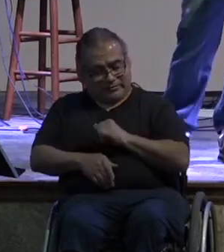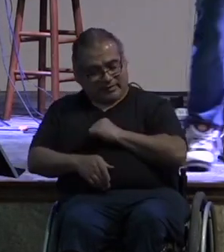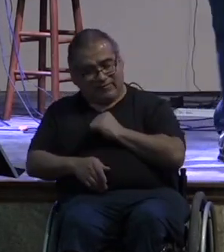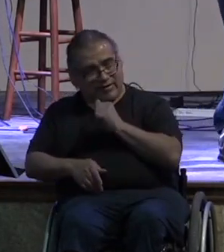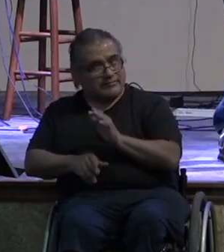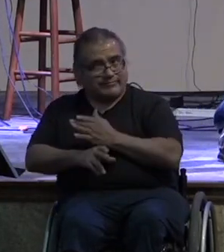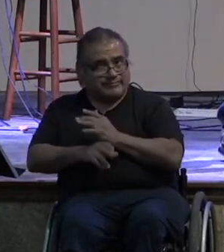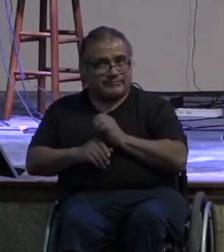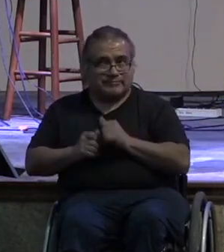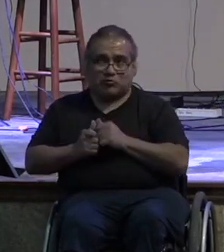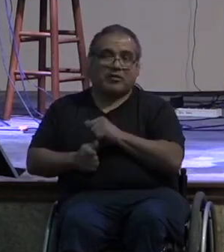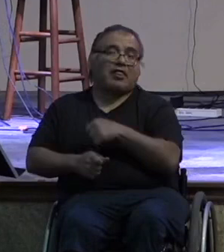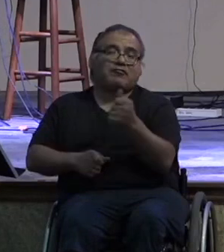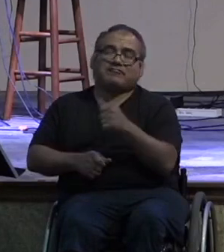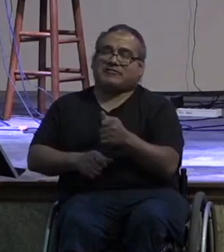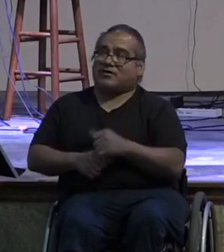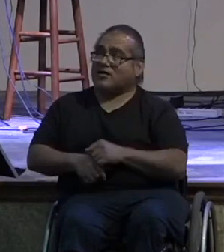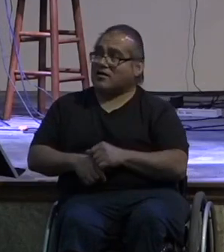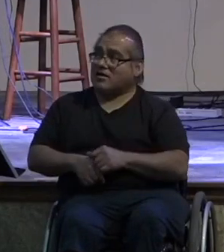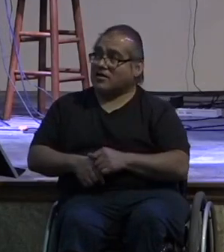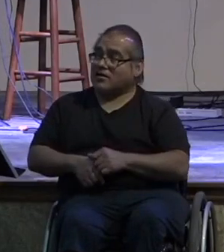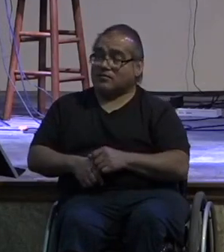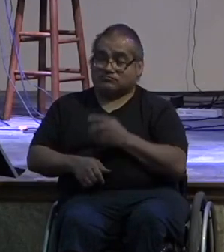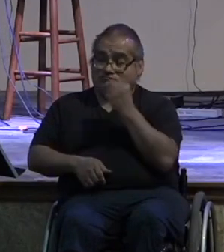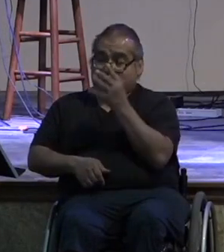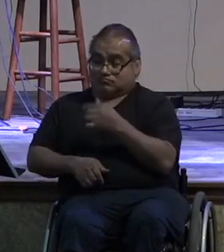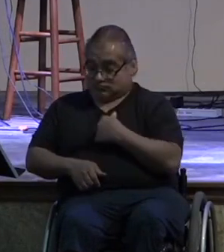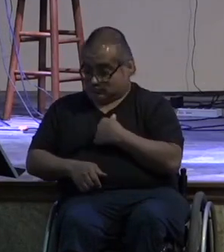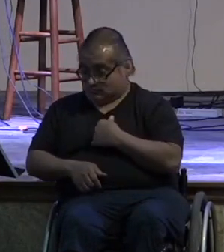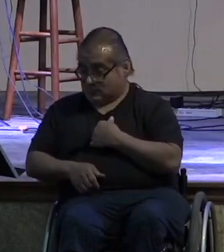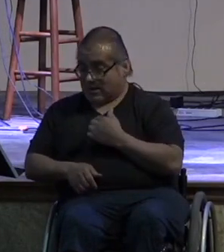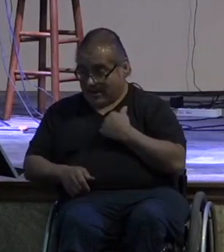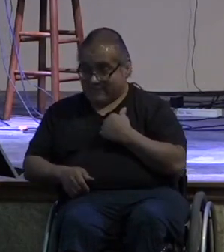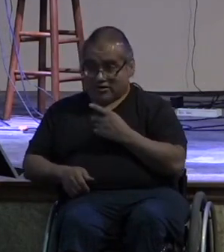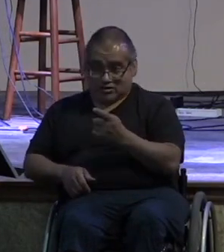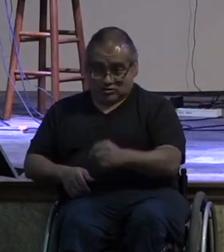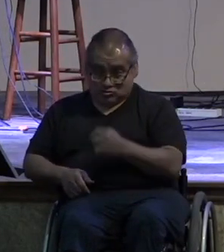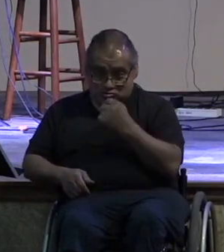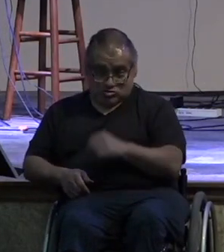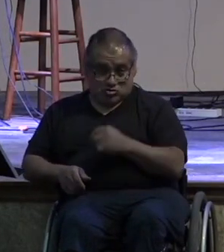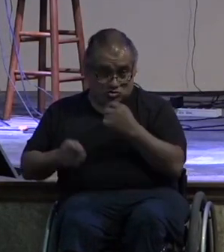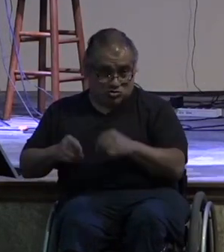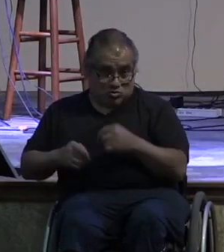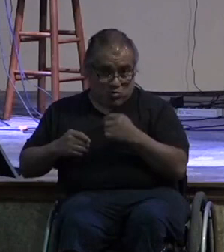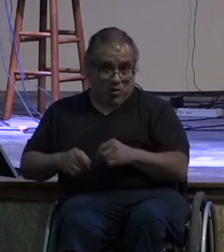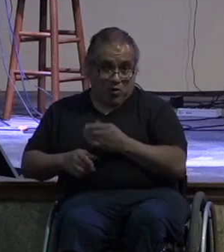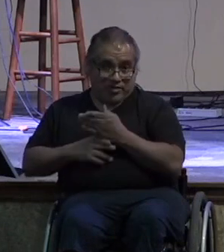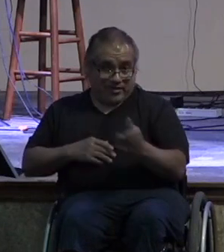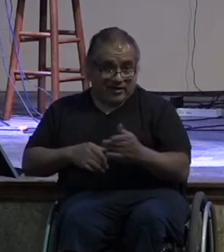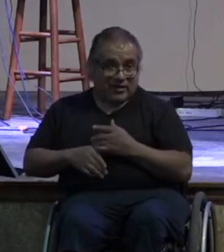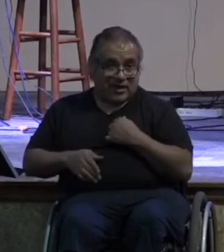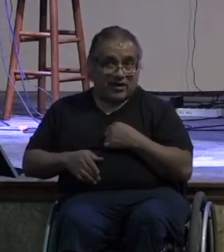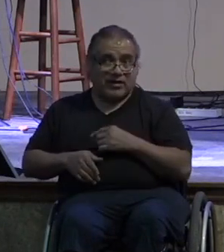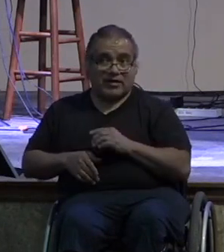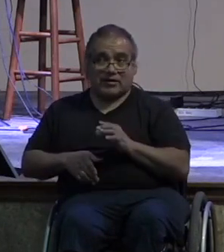god wants i don't think god cares that i have a toy that he's blessed me with but i need to be willing to share it and use it to glorify